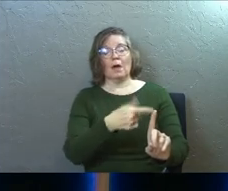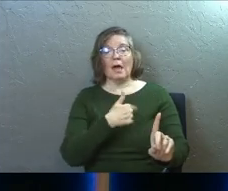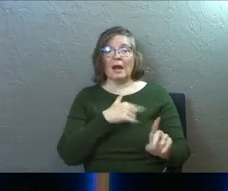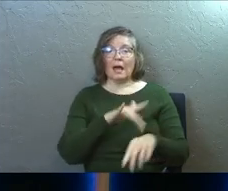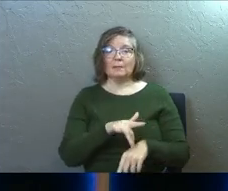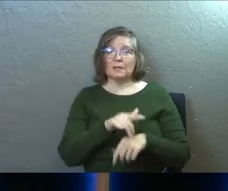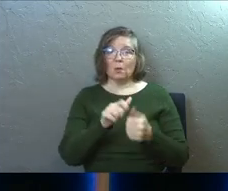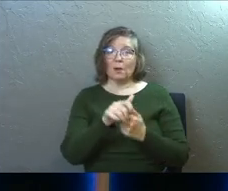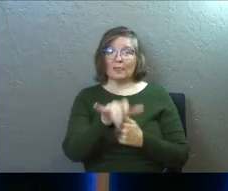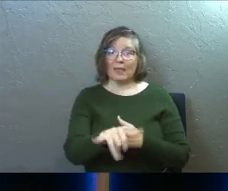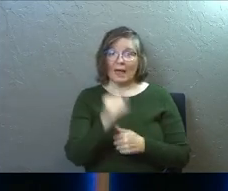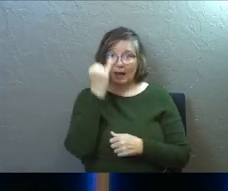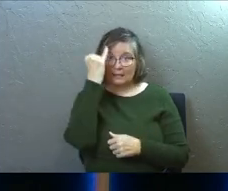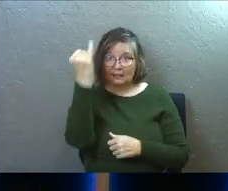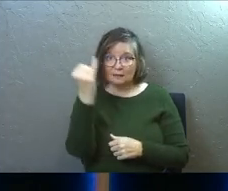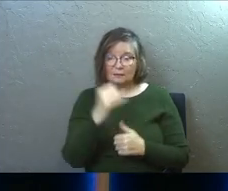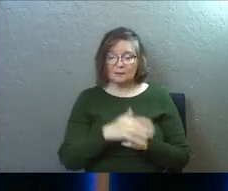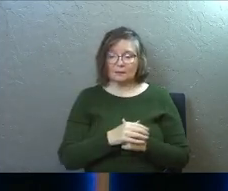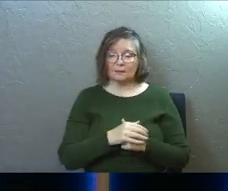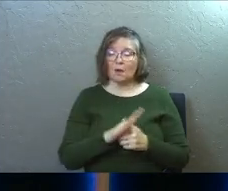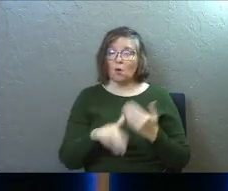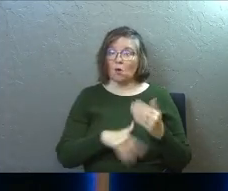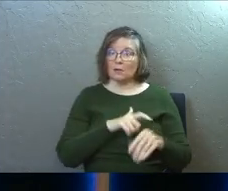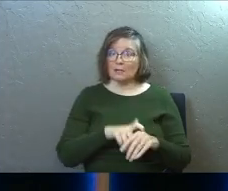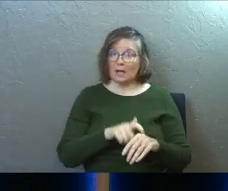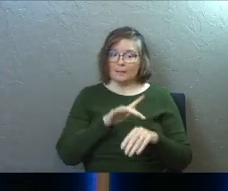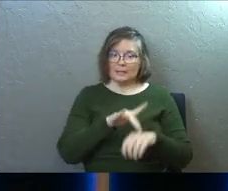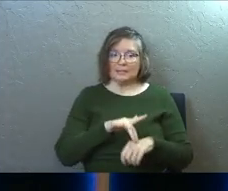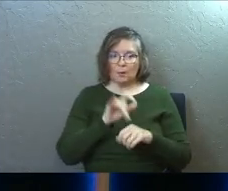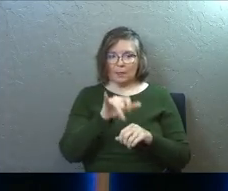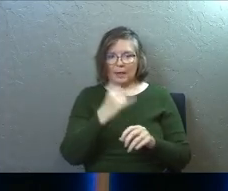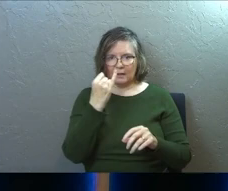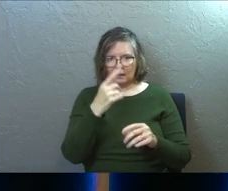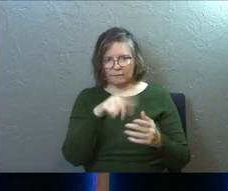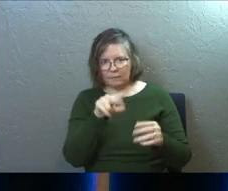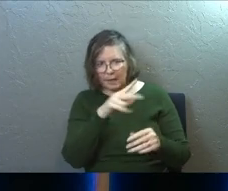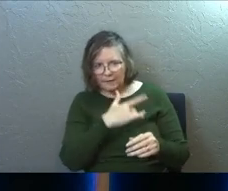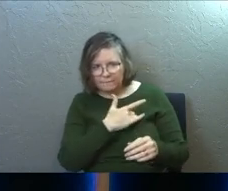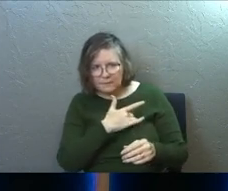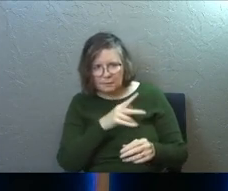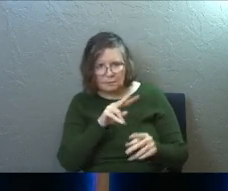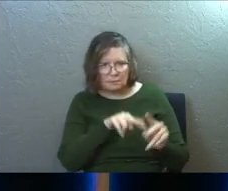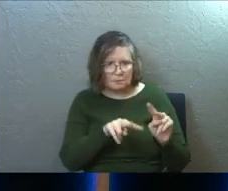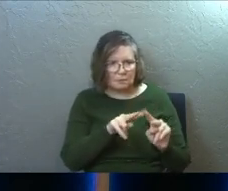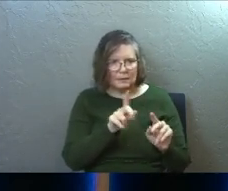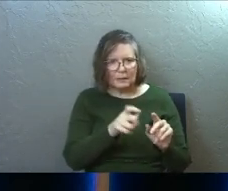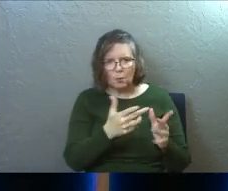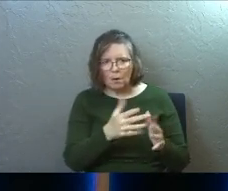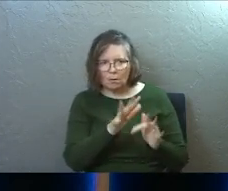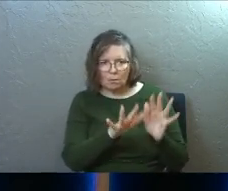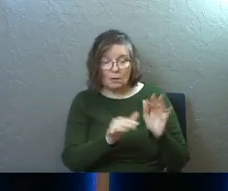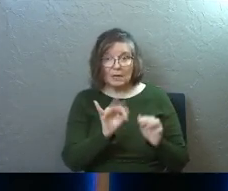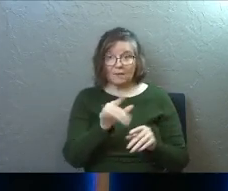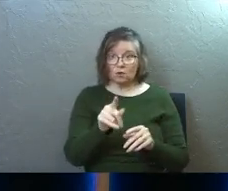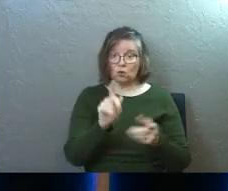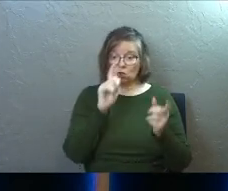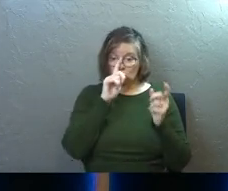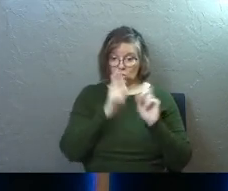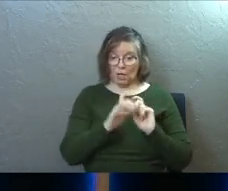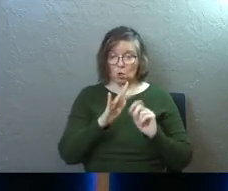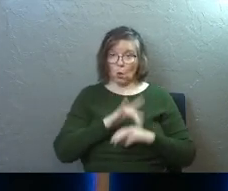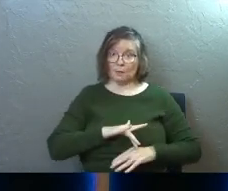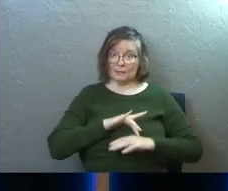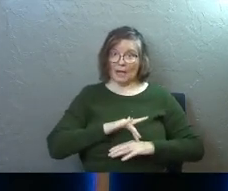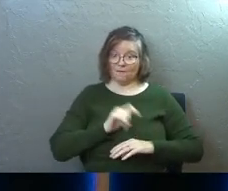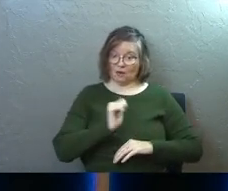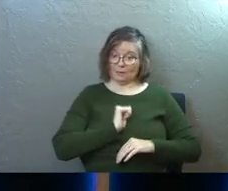obsessed with that idea at all times, obsessed with that idea. And Jesus is saying, if you could change your